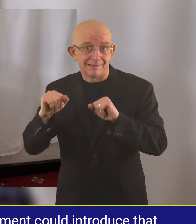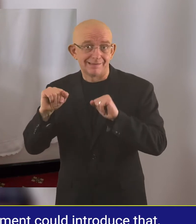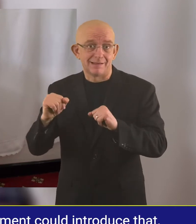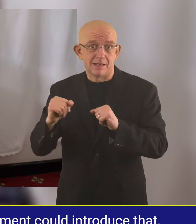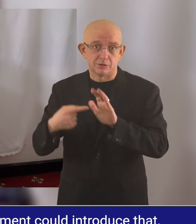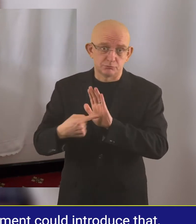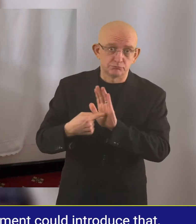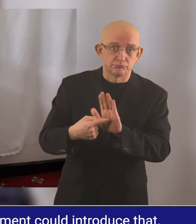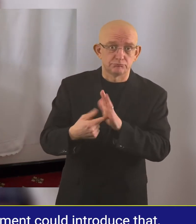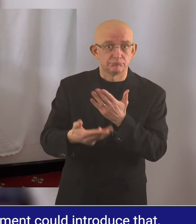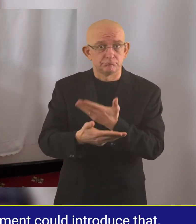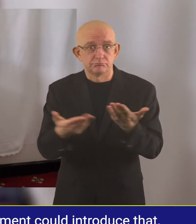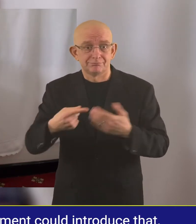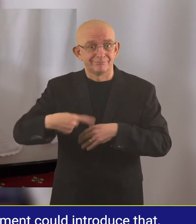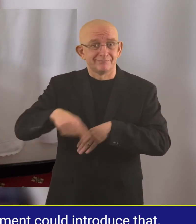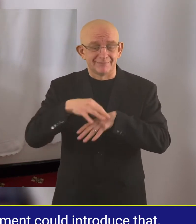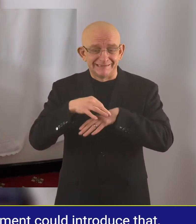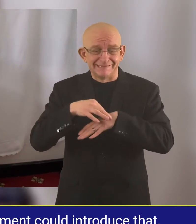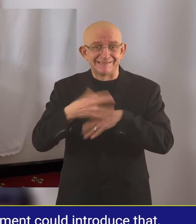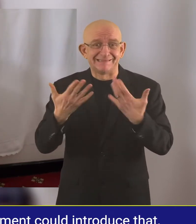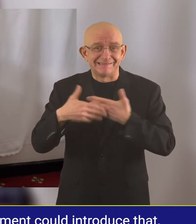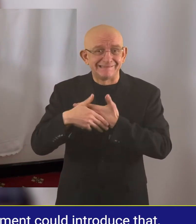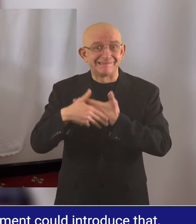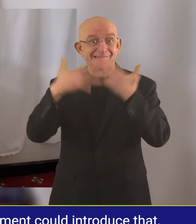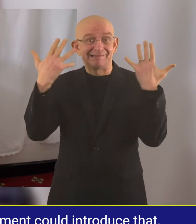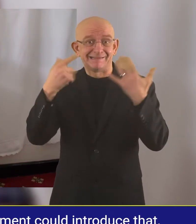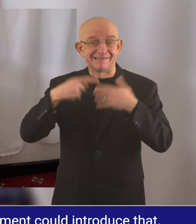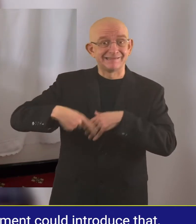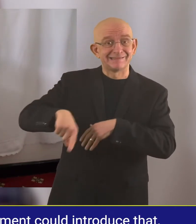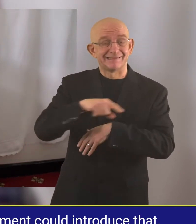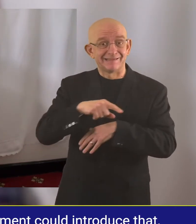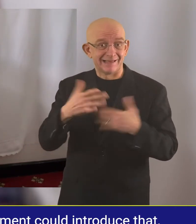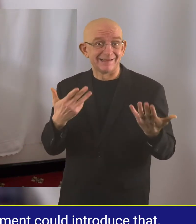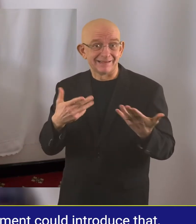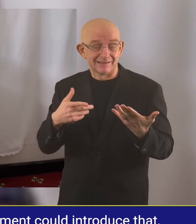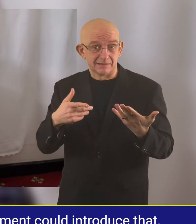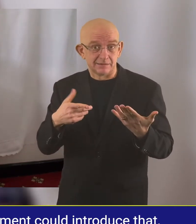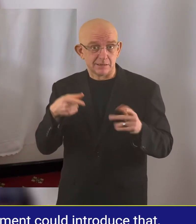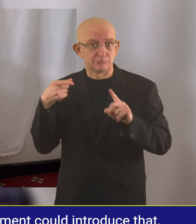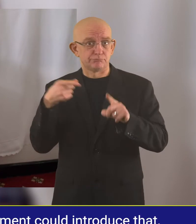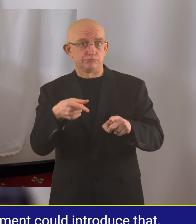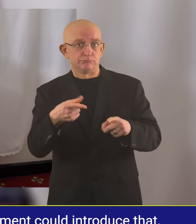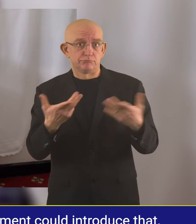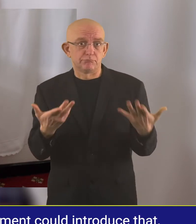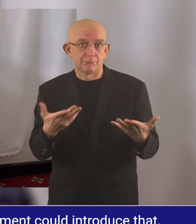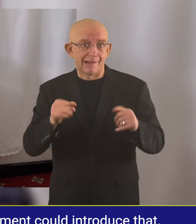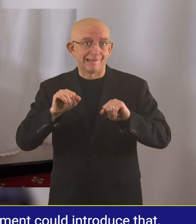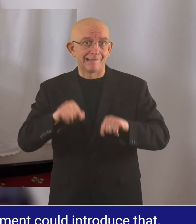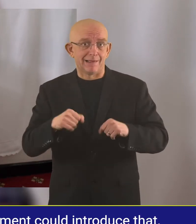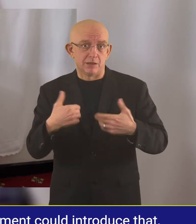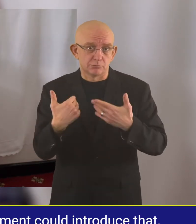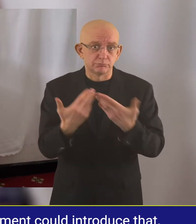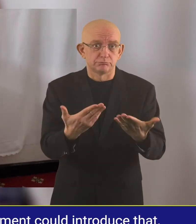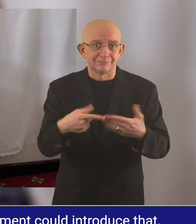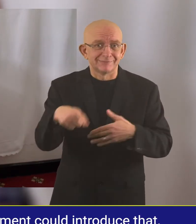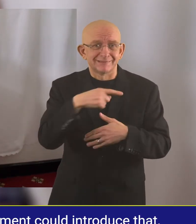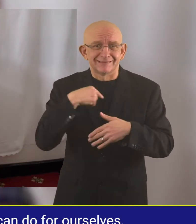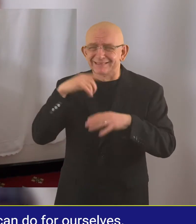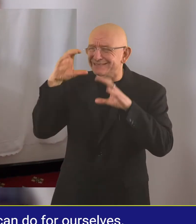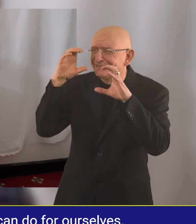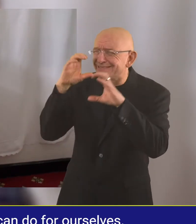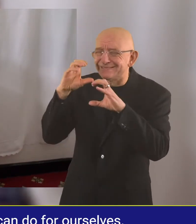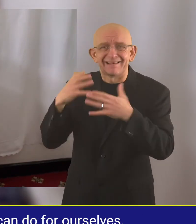Since like for example, if the government could introduce that we persons with albinism especially,